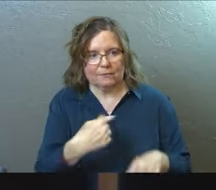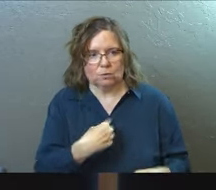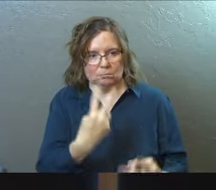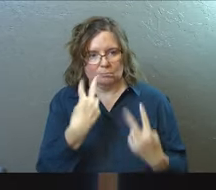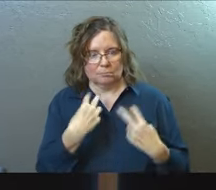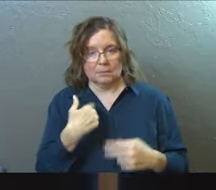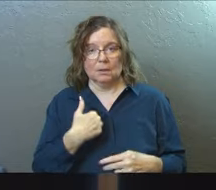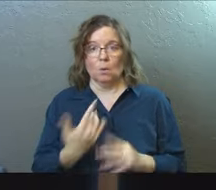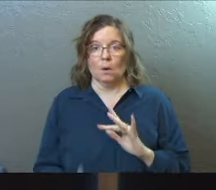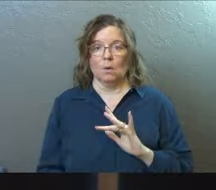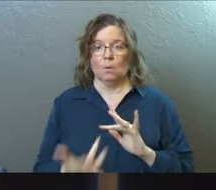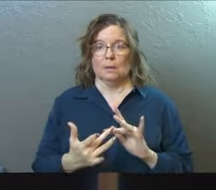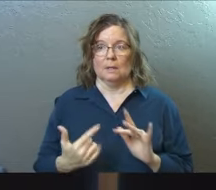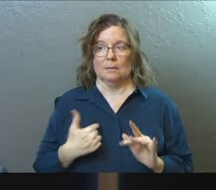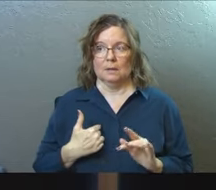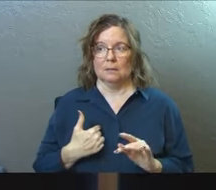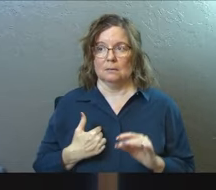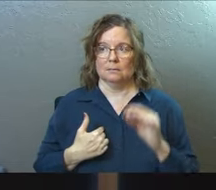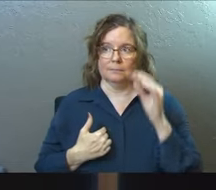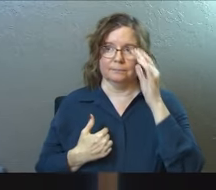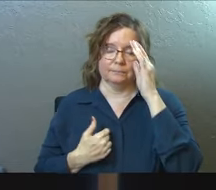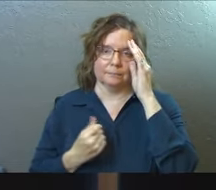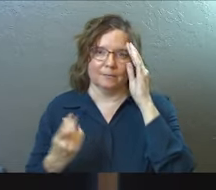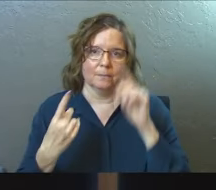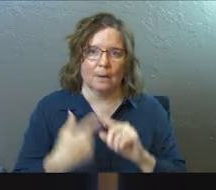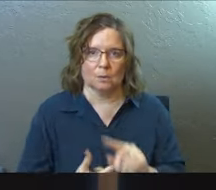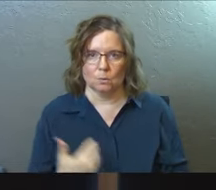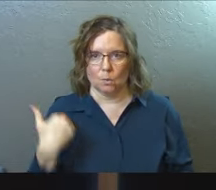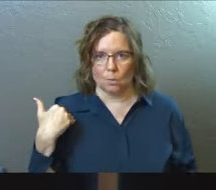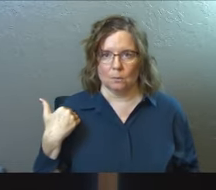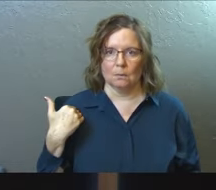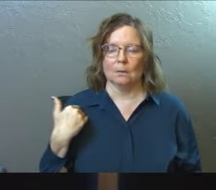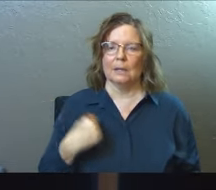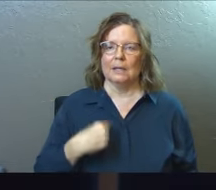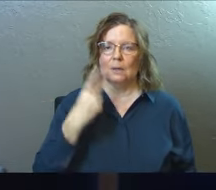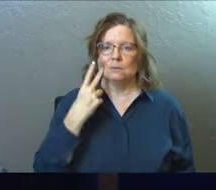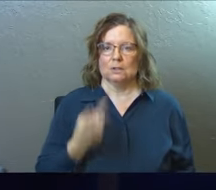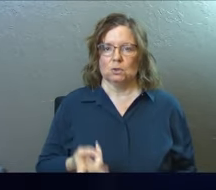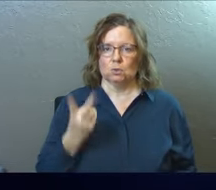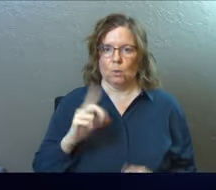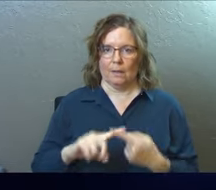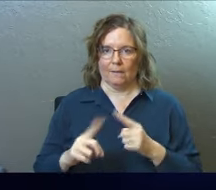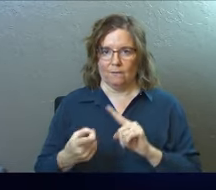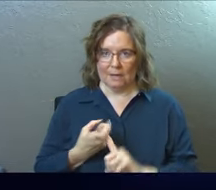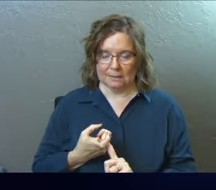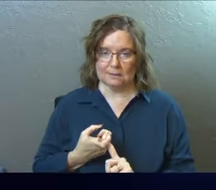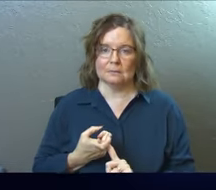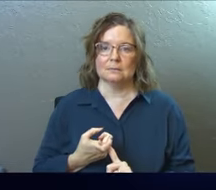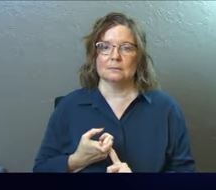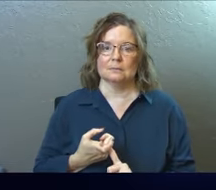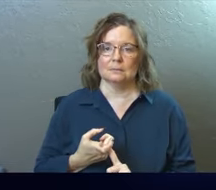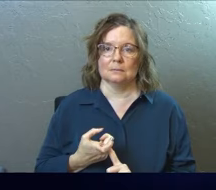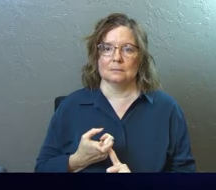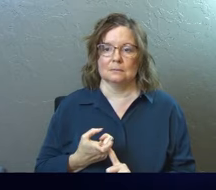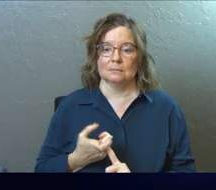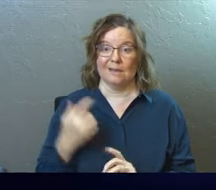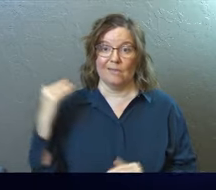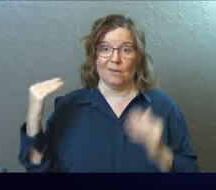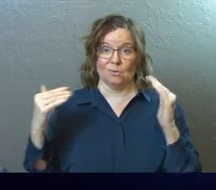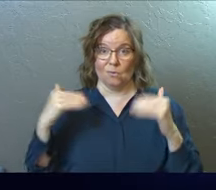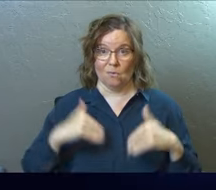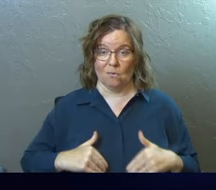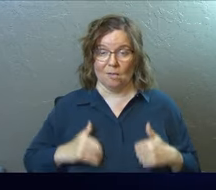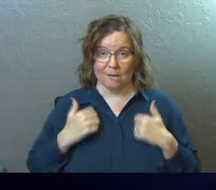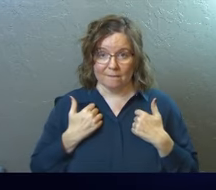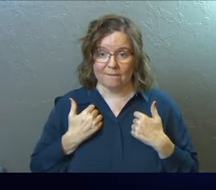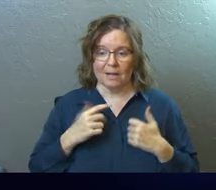One of them reached out to me several months back and they were seeing two of their friends at this point in their adult life